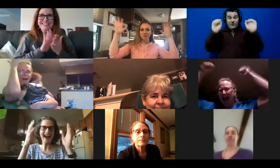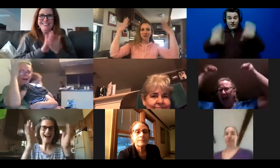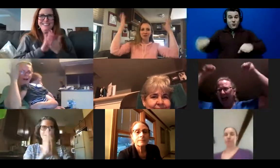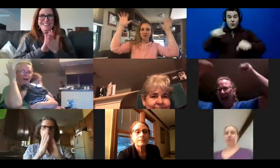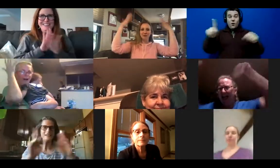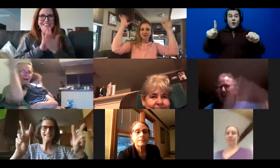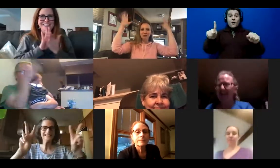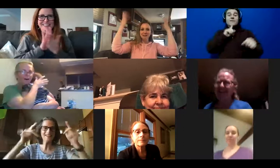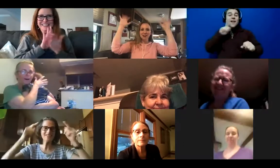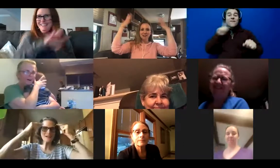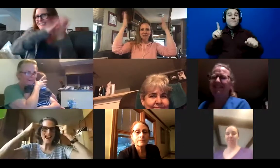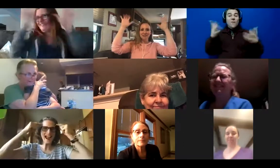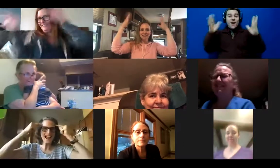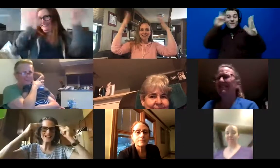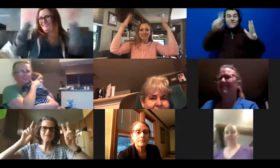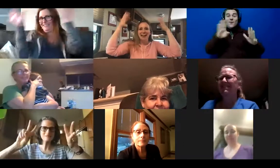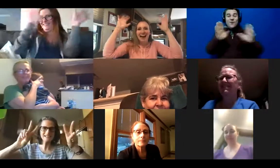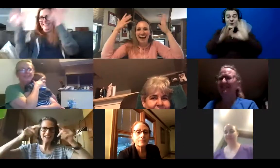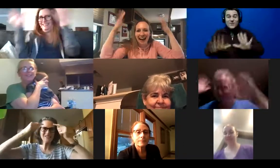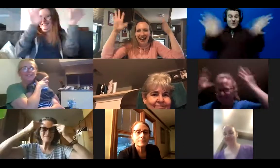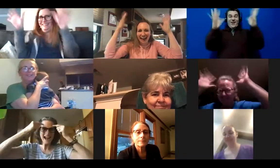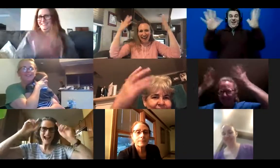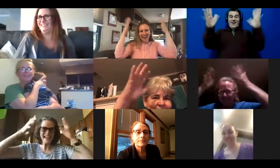wave for Brandon? Are we so excited about this?